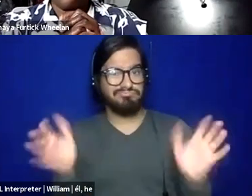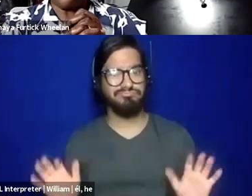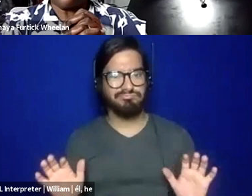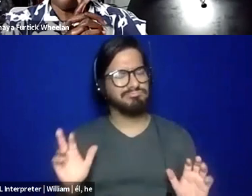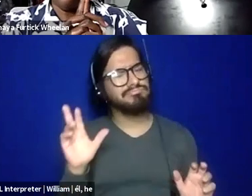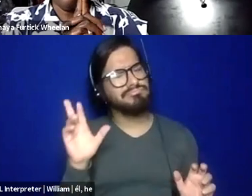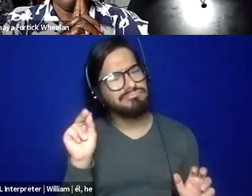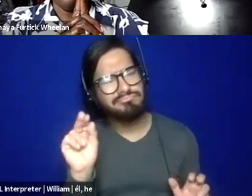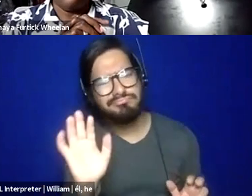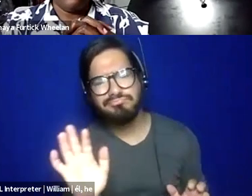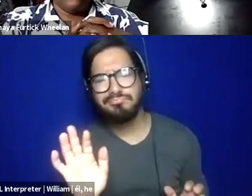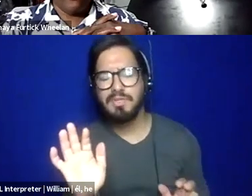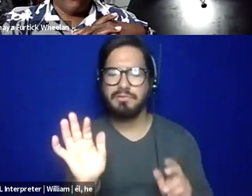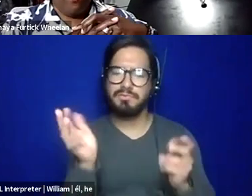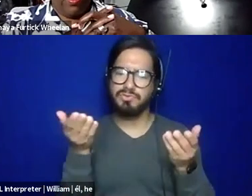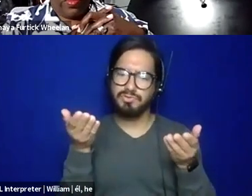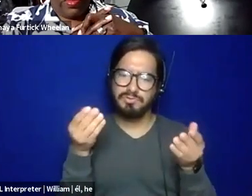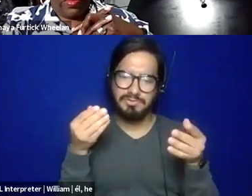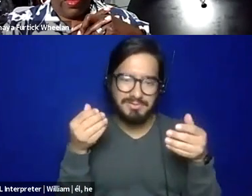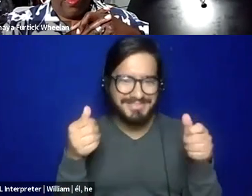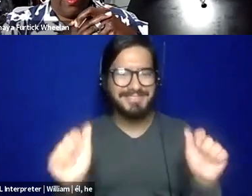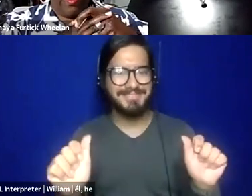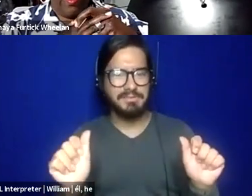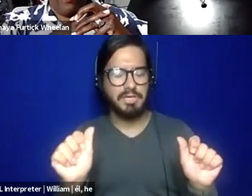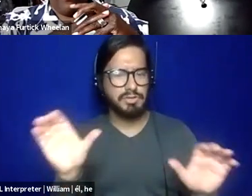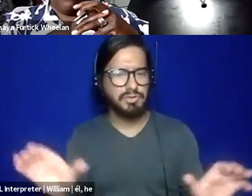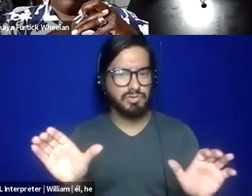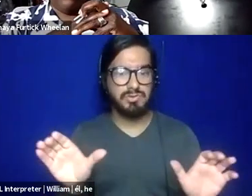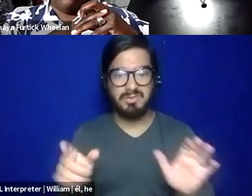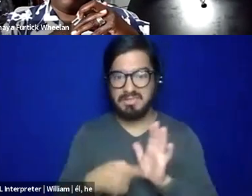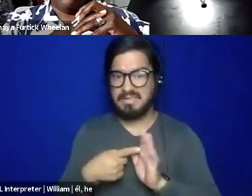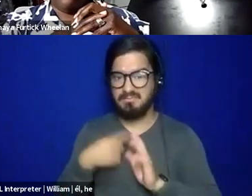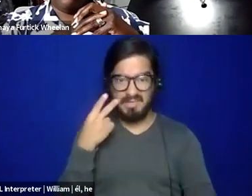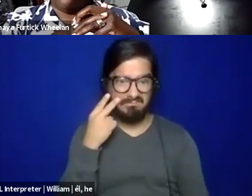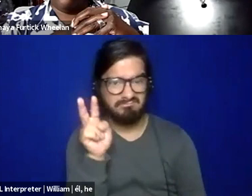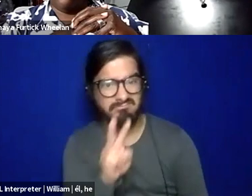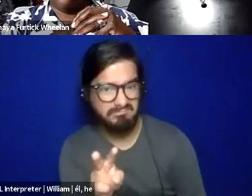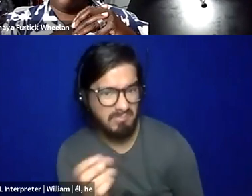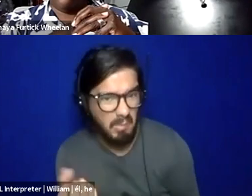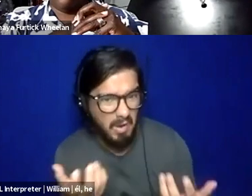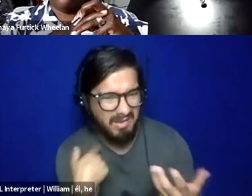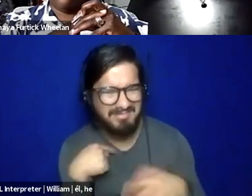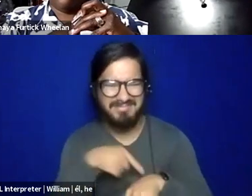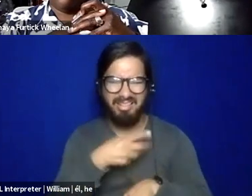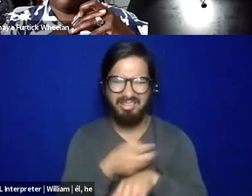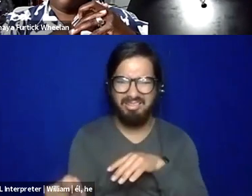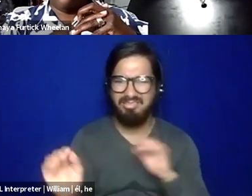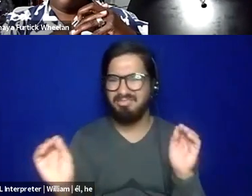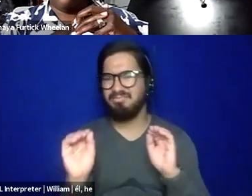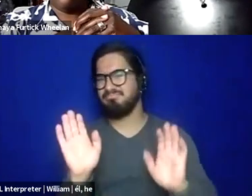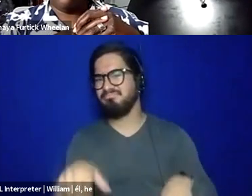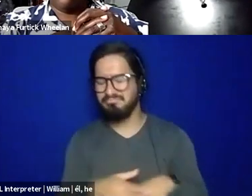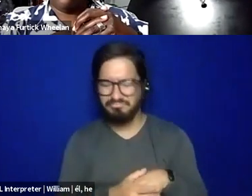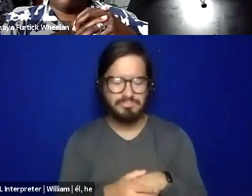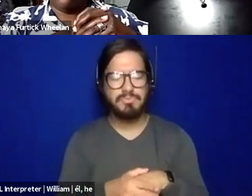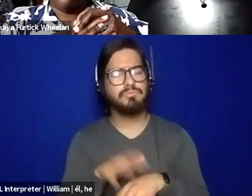even if to me, everything sounded hokey. I was like, what I'm doing that. I don't have time. Um, but to try anything, even going back